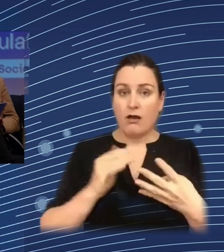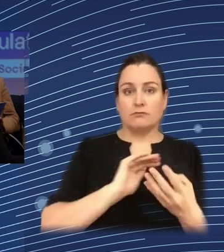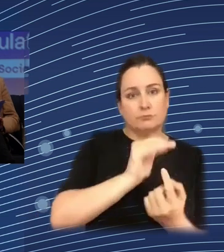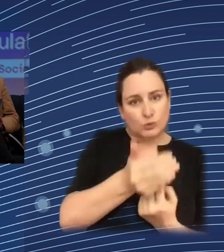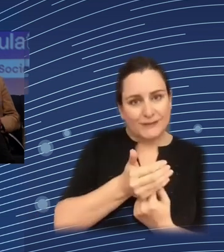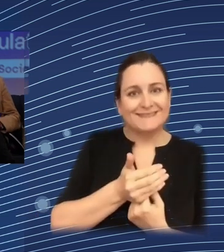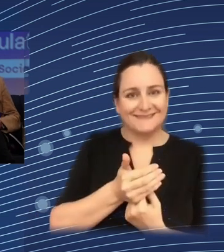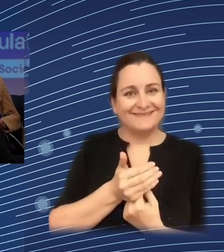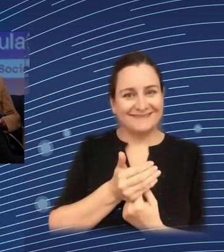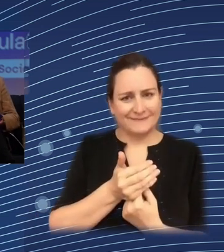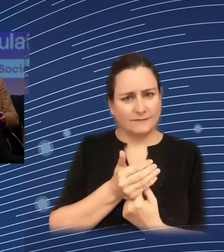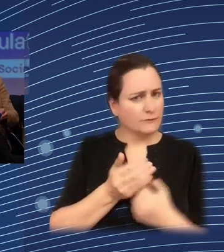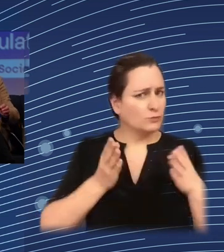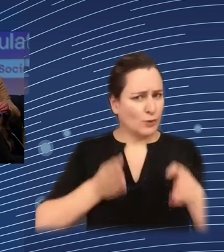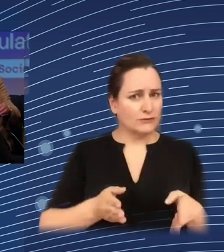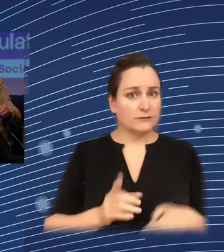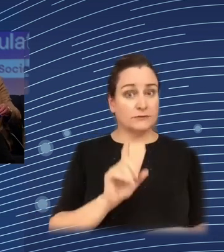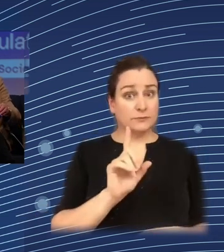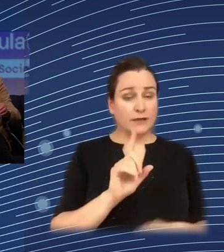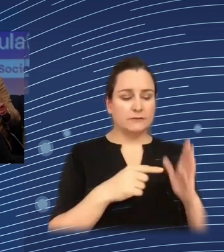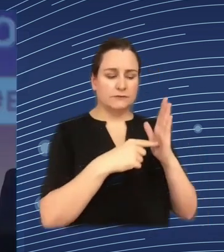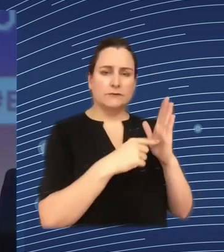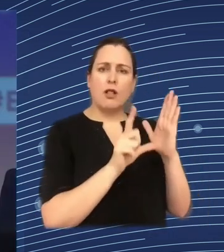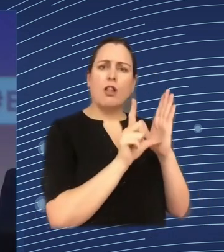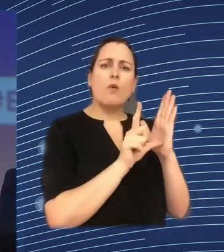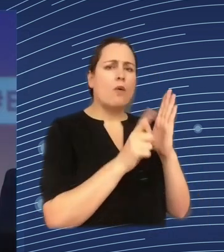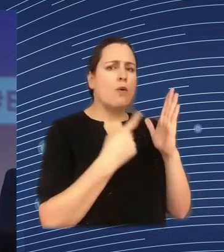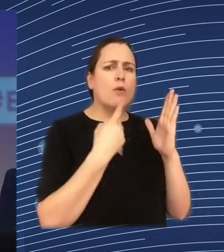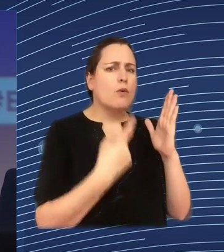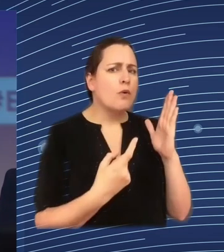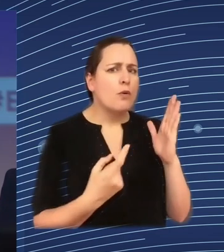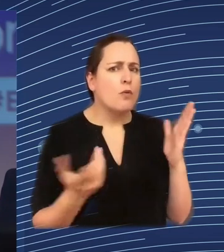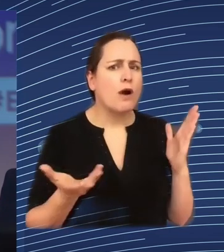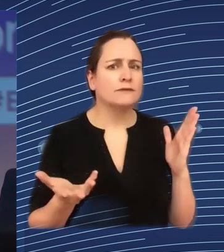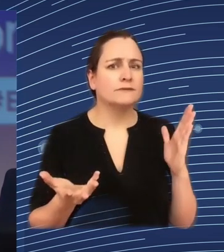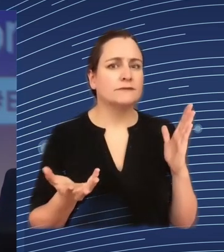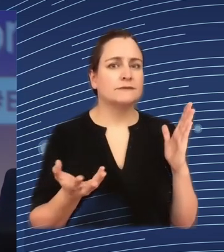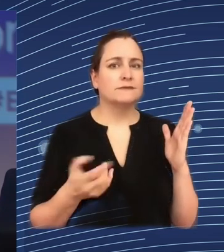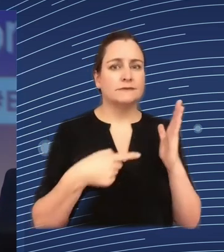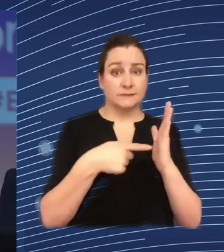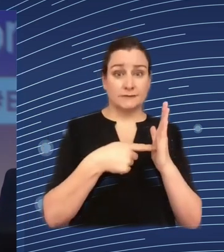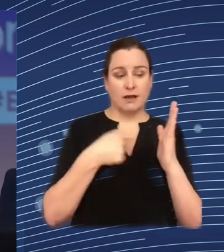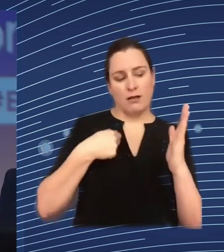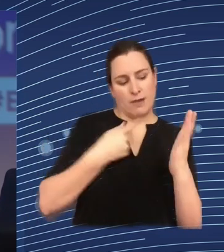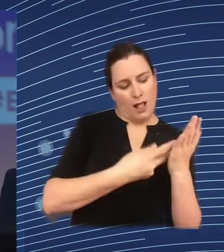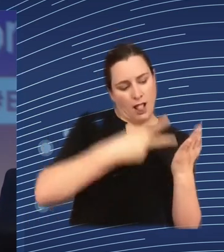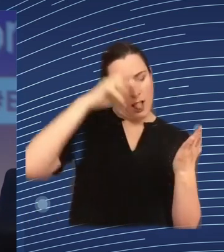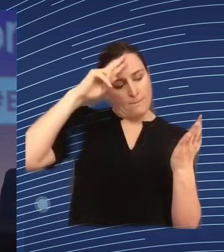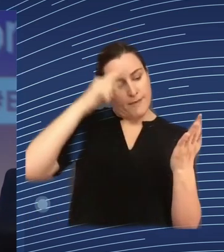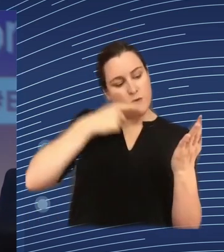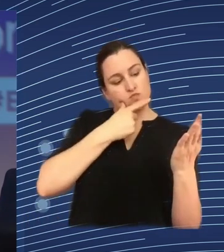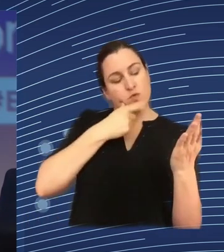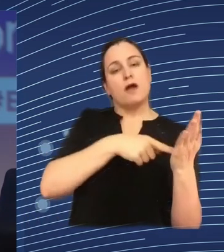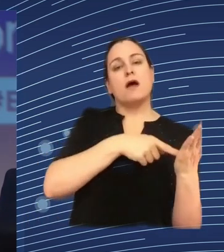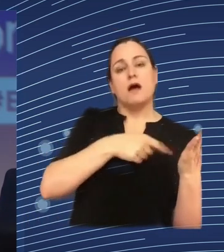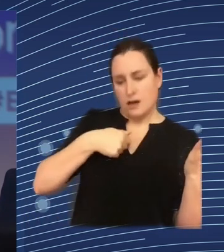and in addition many aspects um are only regulated in very general